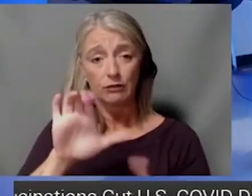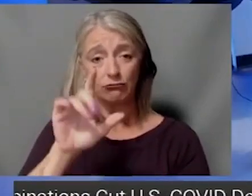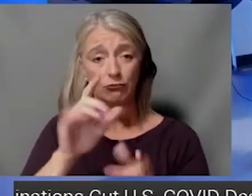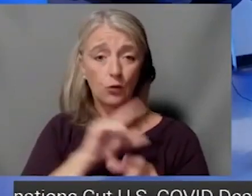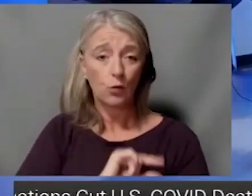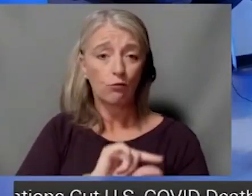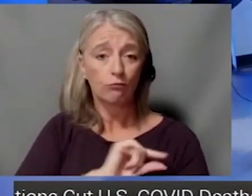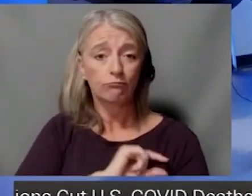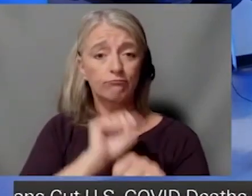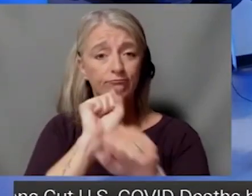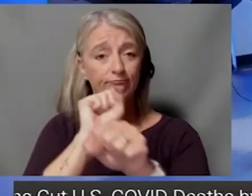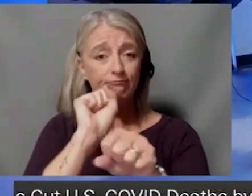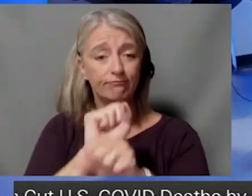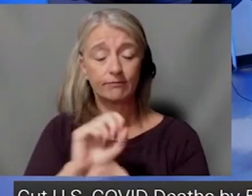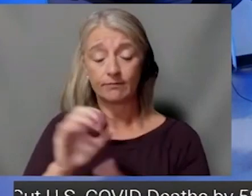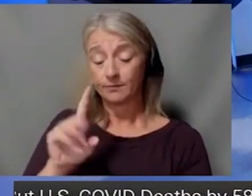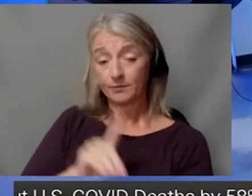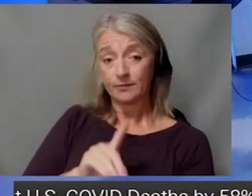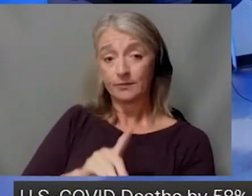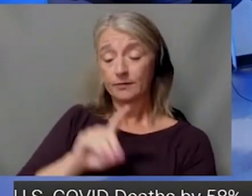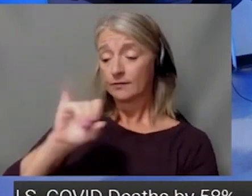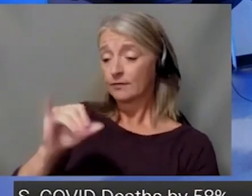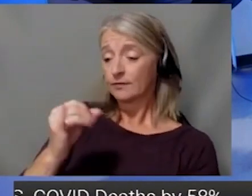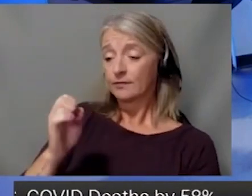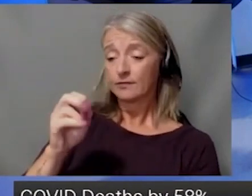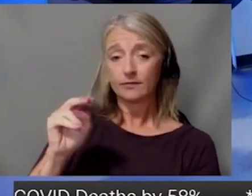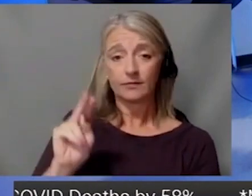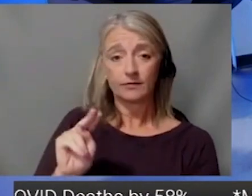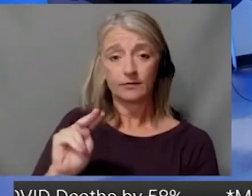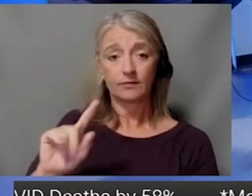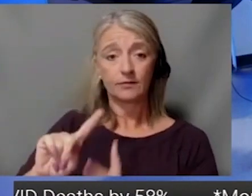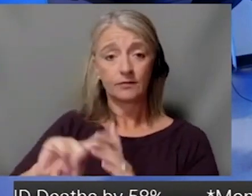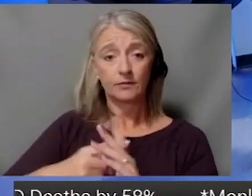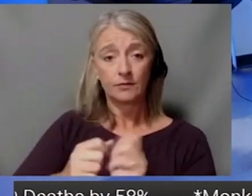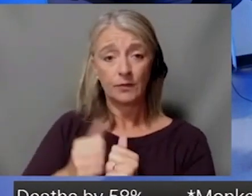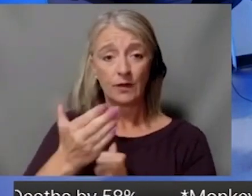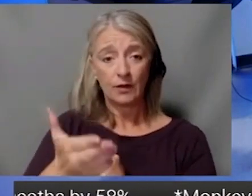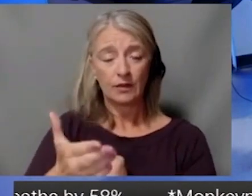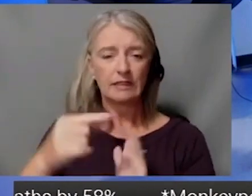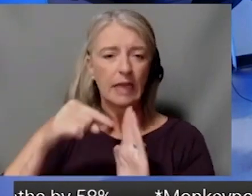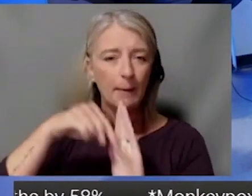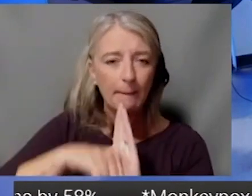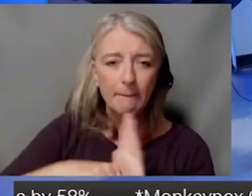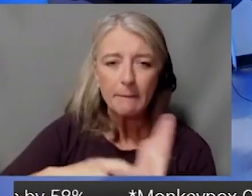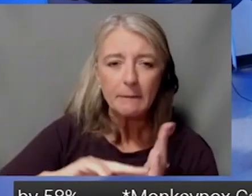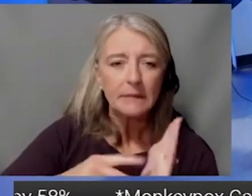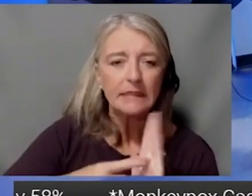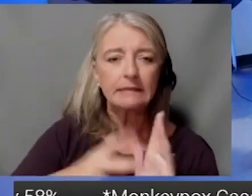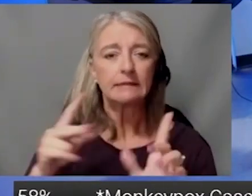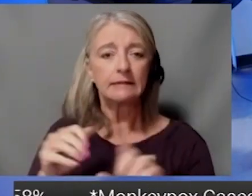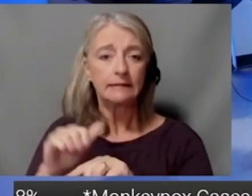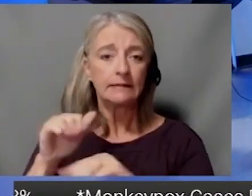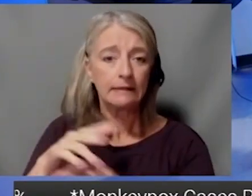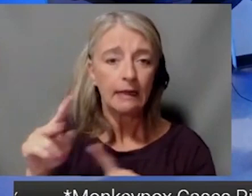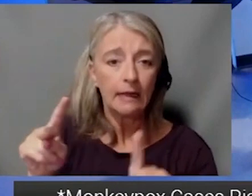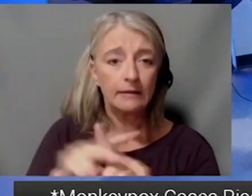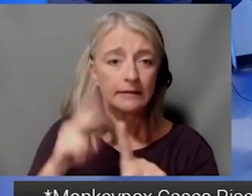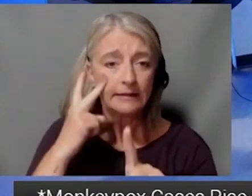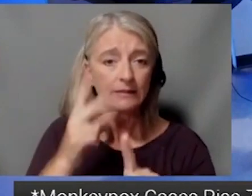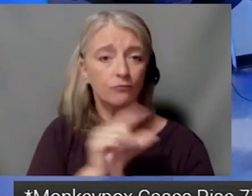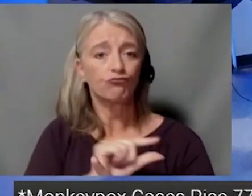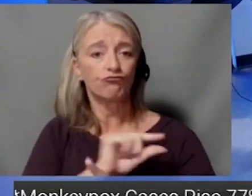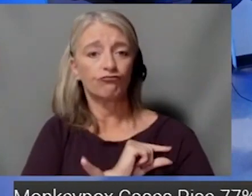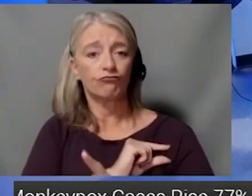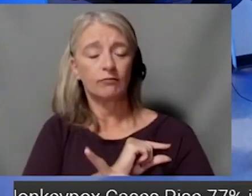You know, being comprehensive, it does not, it is not a matter of just sending an application and seeing if you get it and waiting around. Tell us a little bit about the